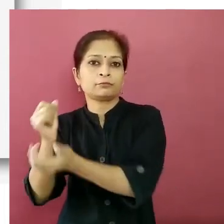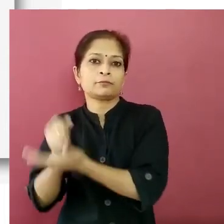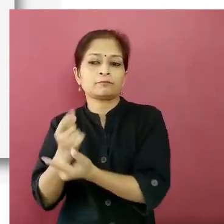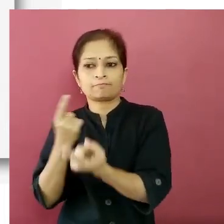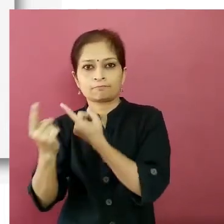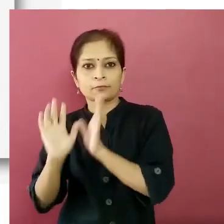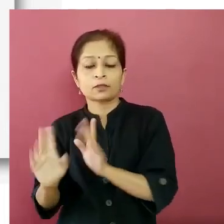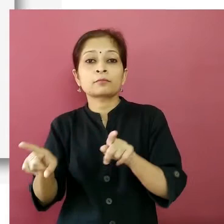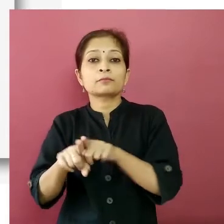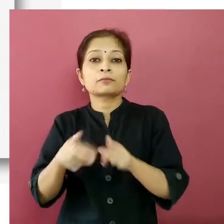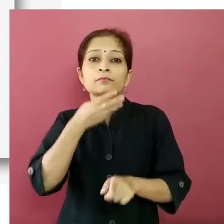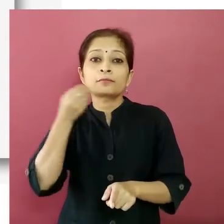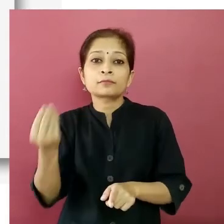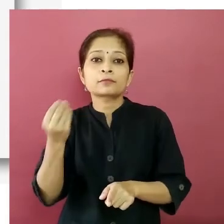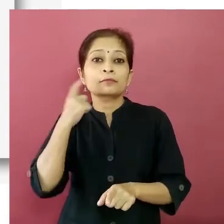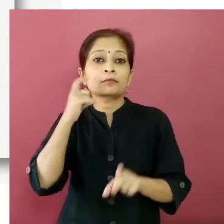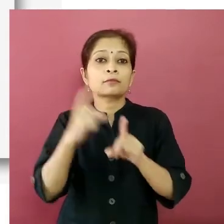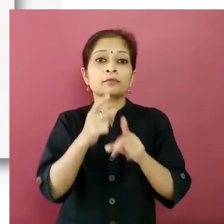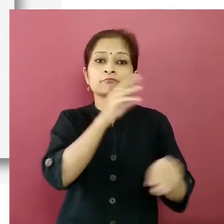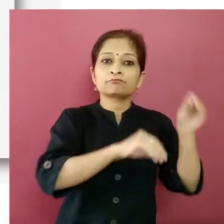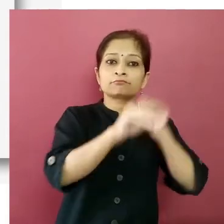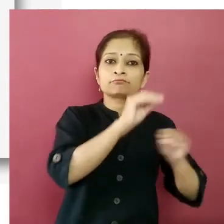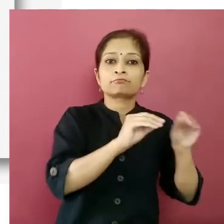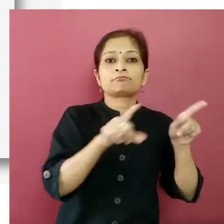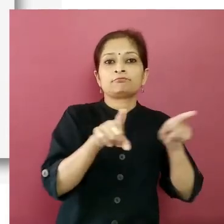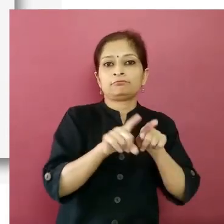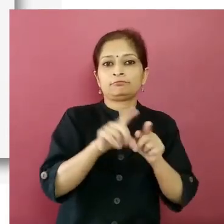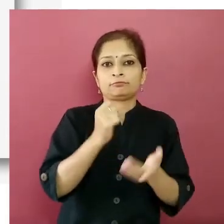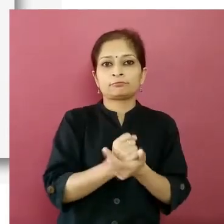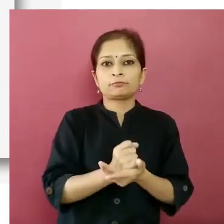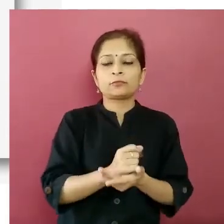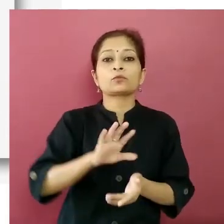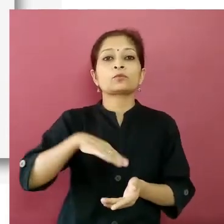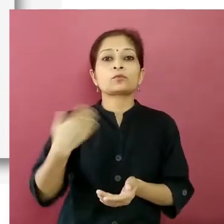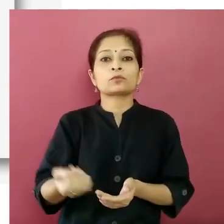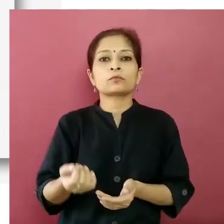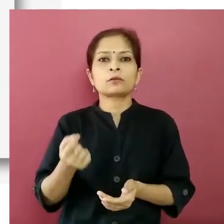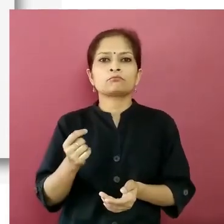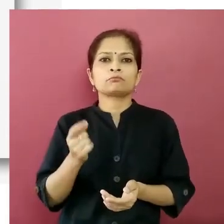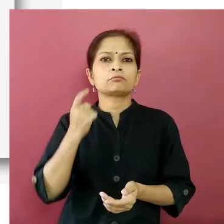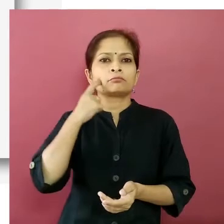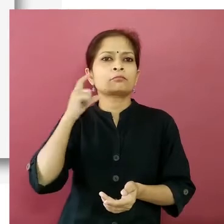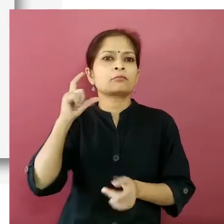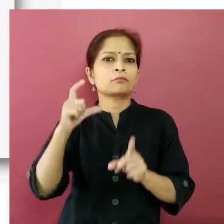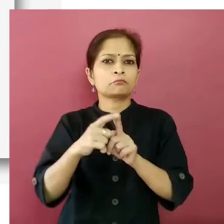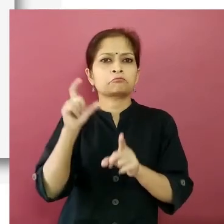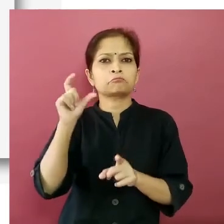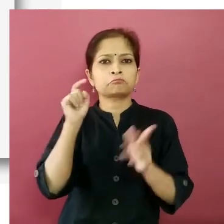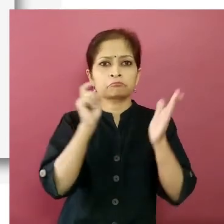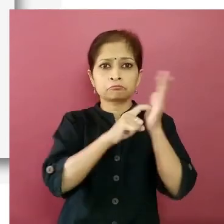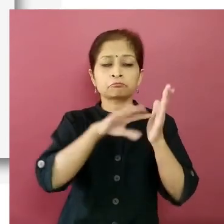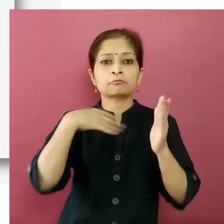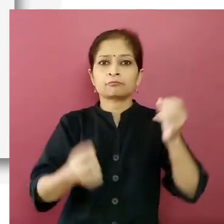you will carry for the vaccination once you have selected the photo ID proof type from the drop down menu